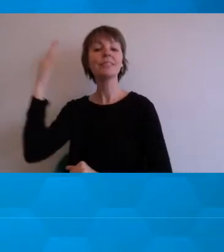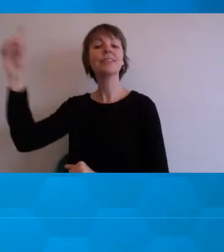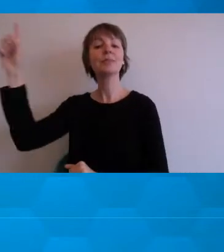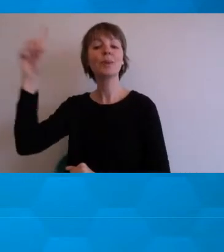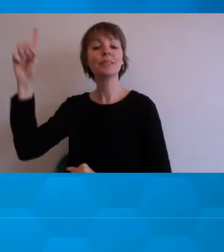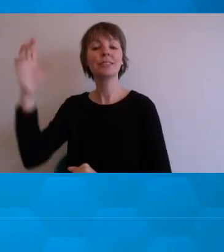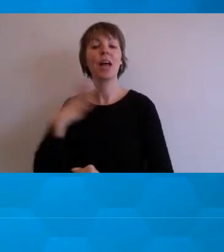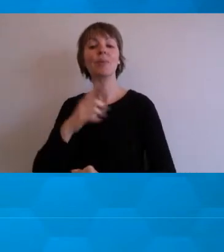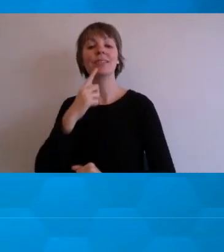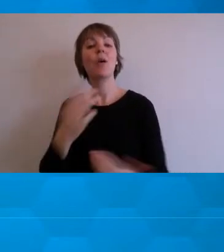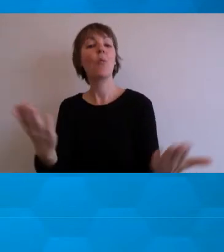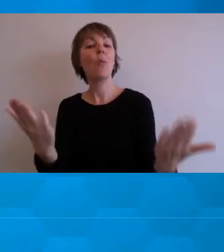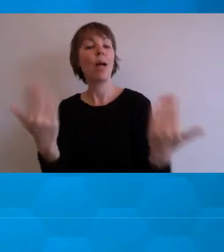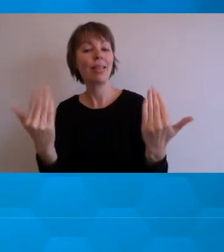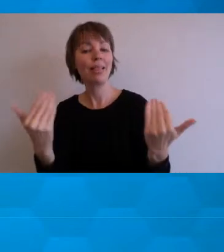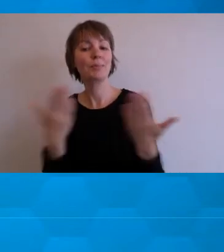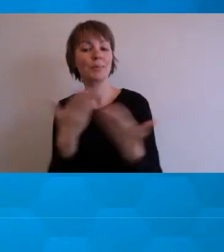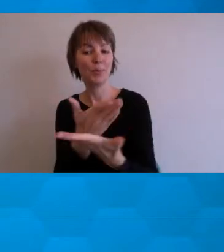you all here today.